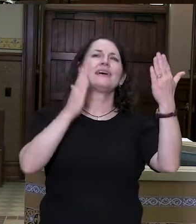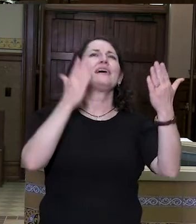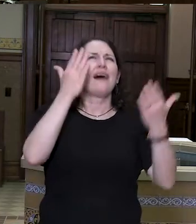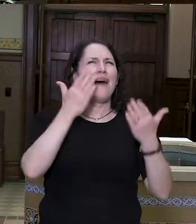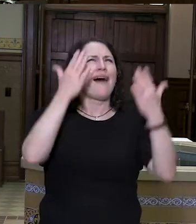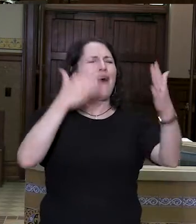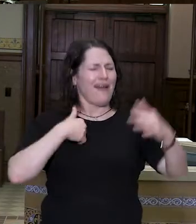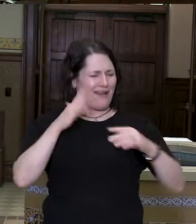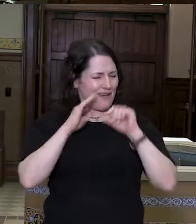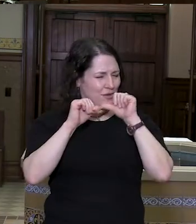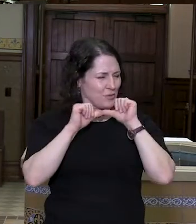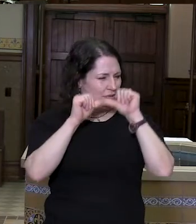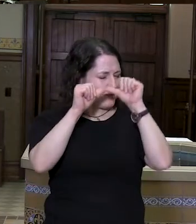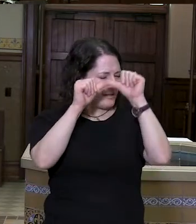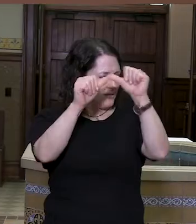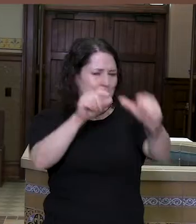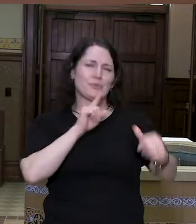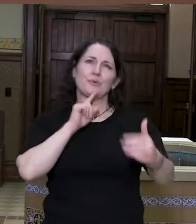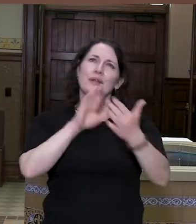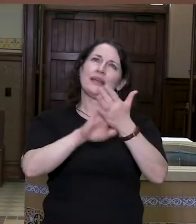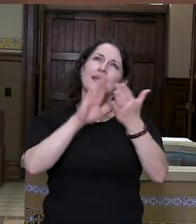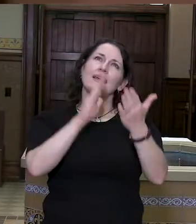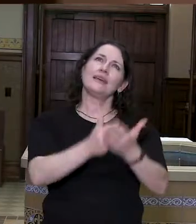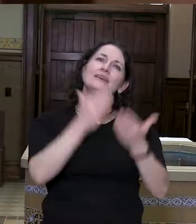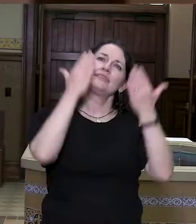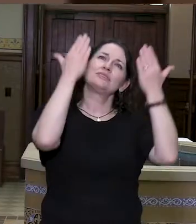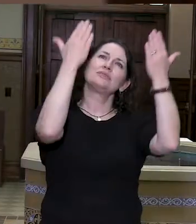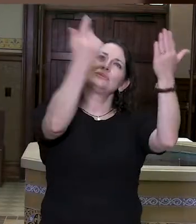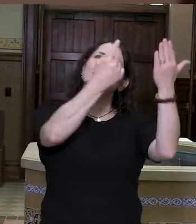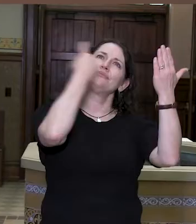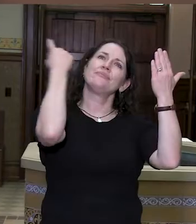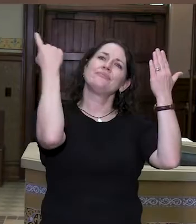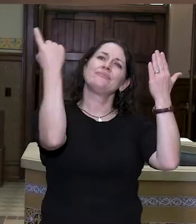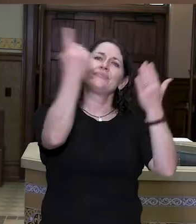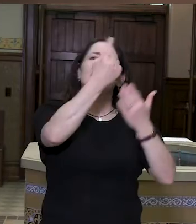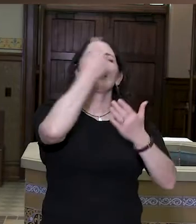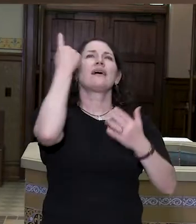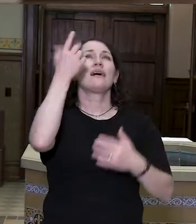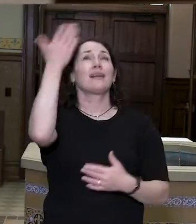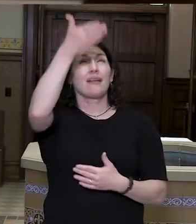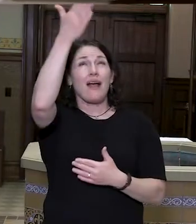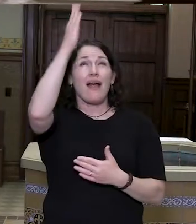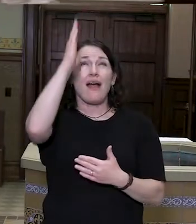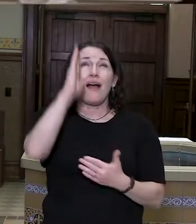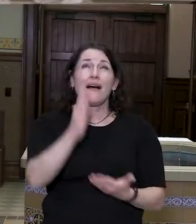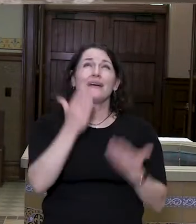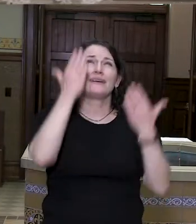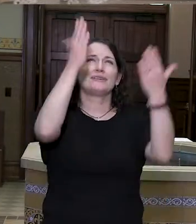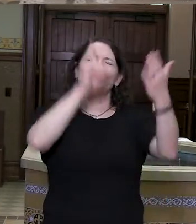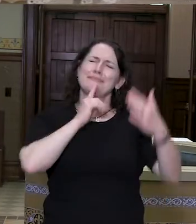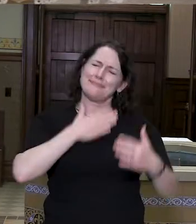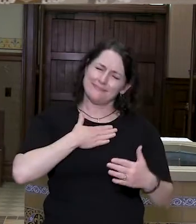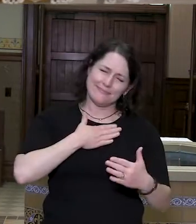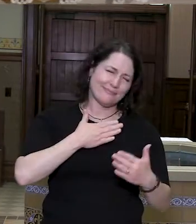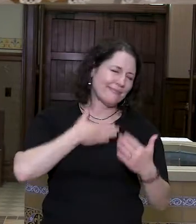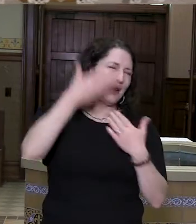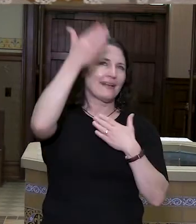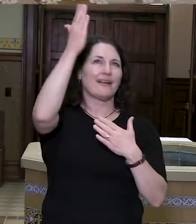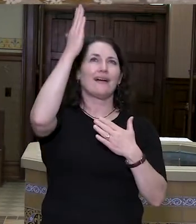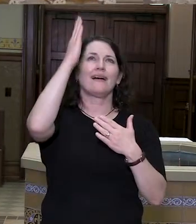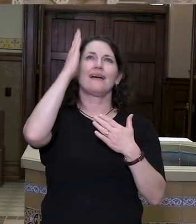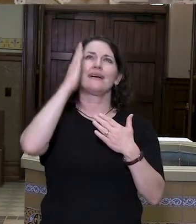and I will ever praise You. Oh God, You are my